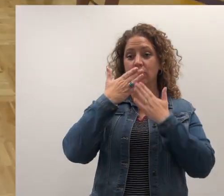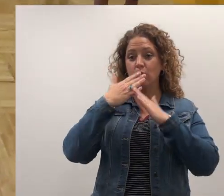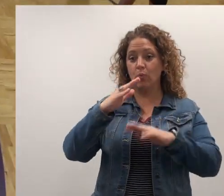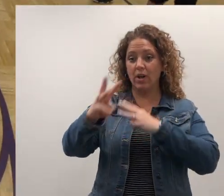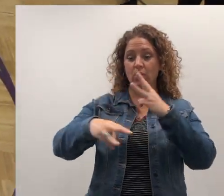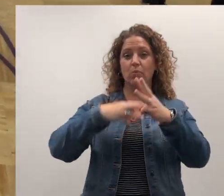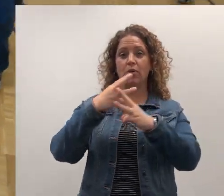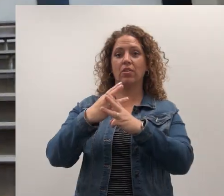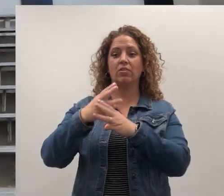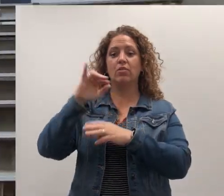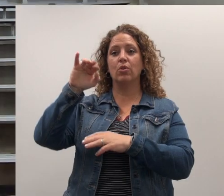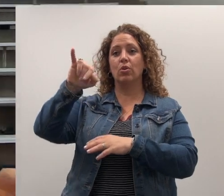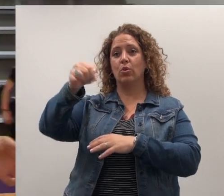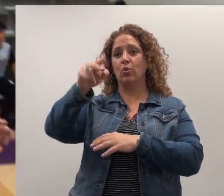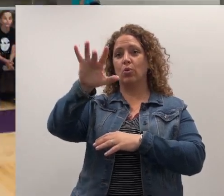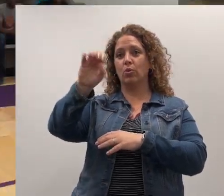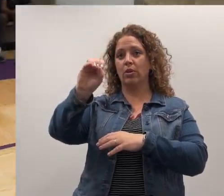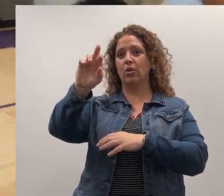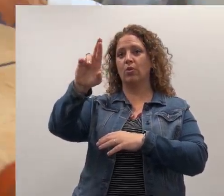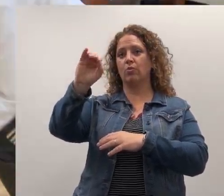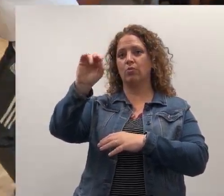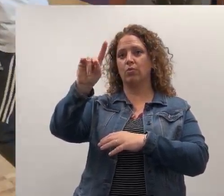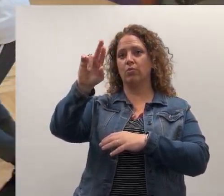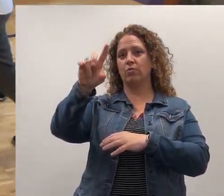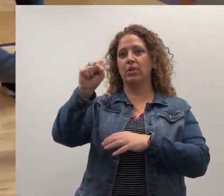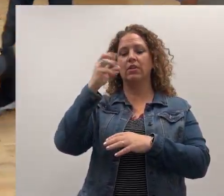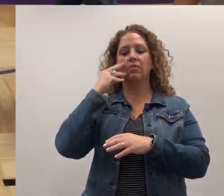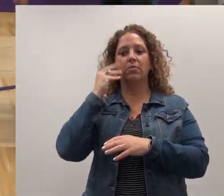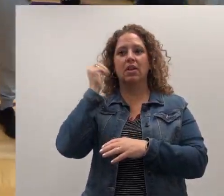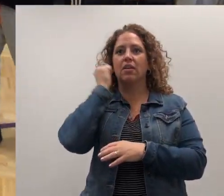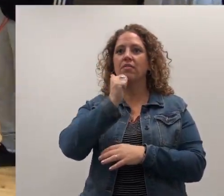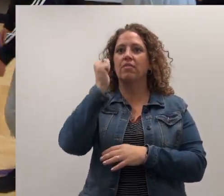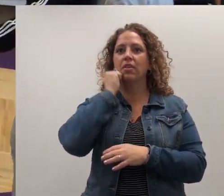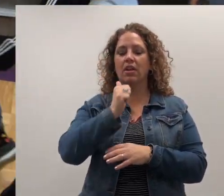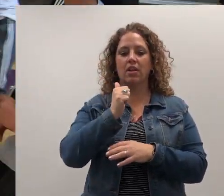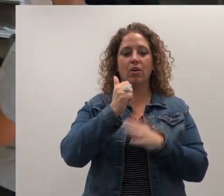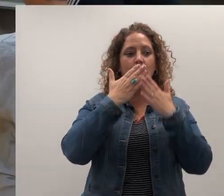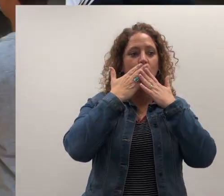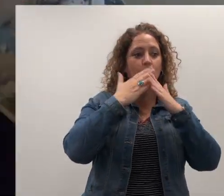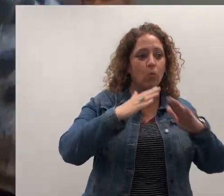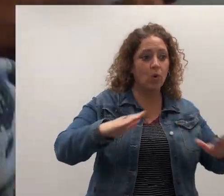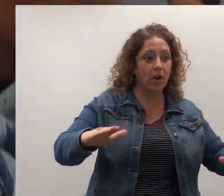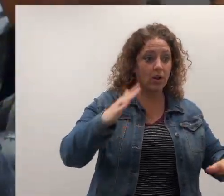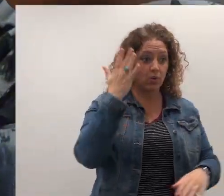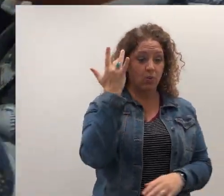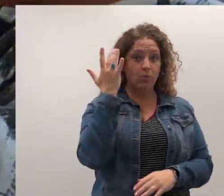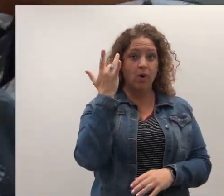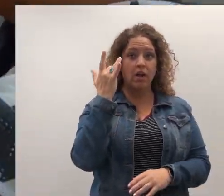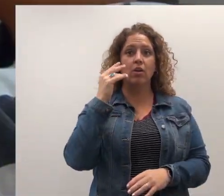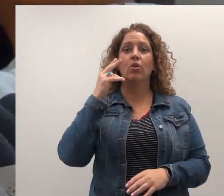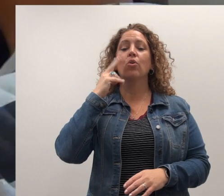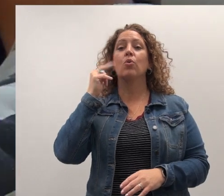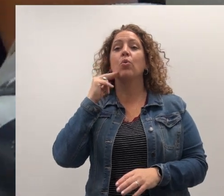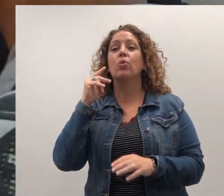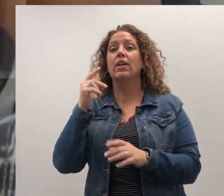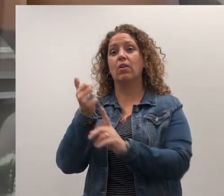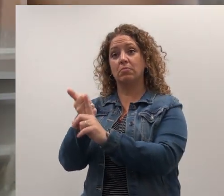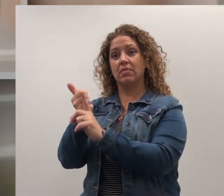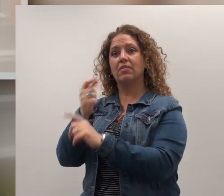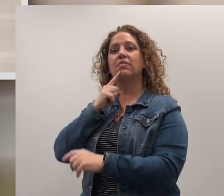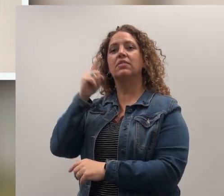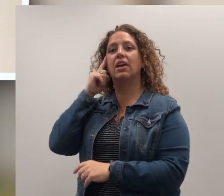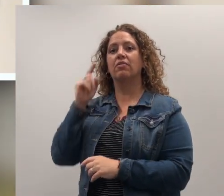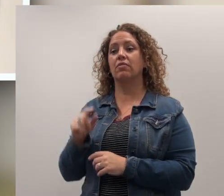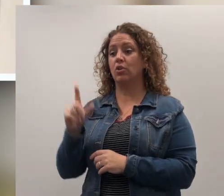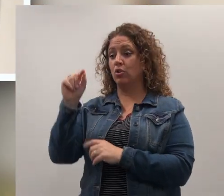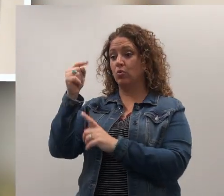This is the world Julio Rodriguez Rodriguez lives in. Silence. Julio is deaf. When